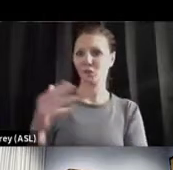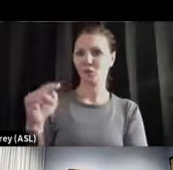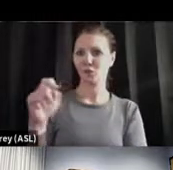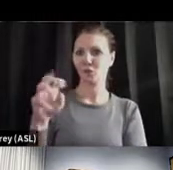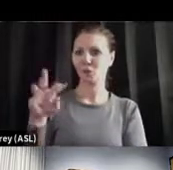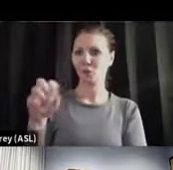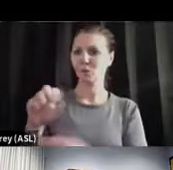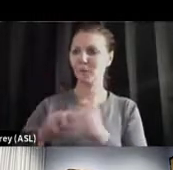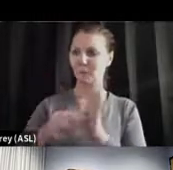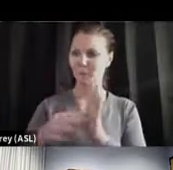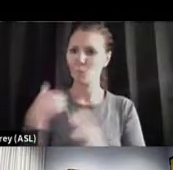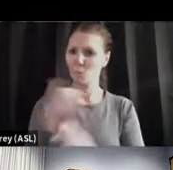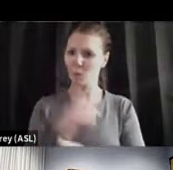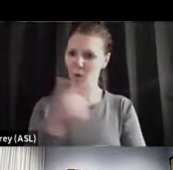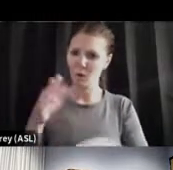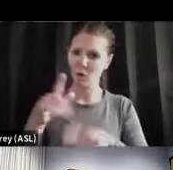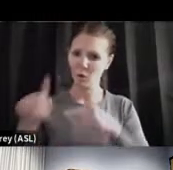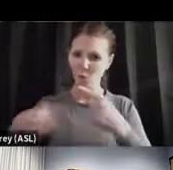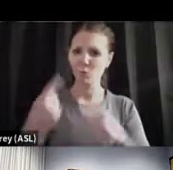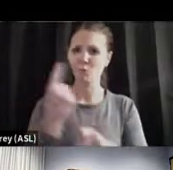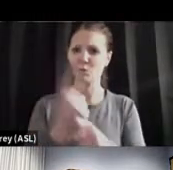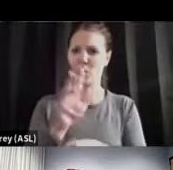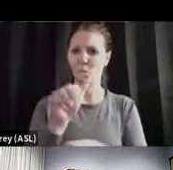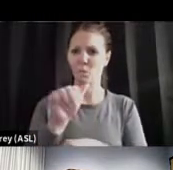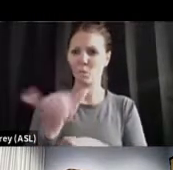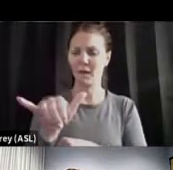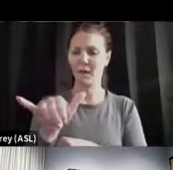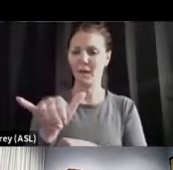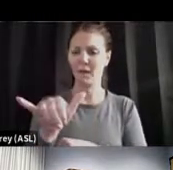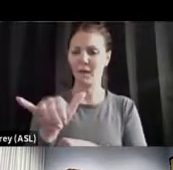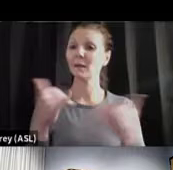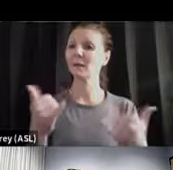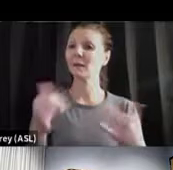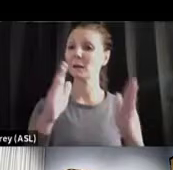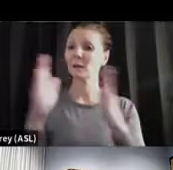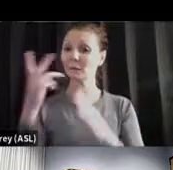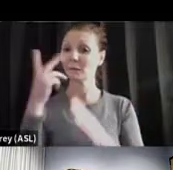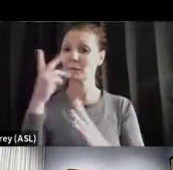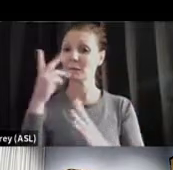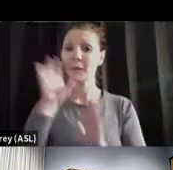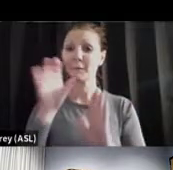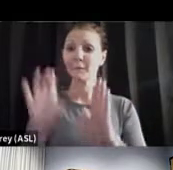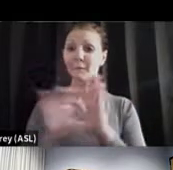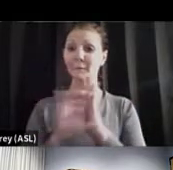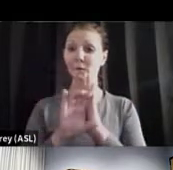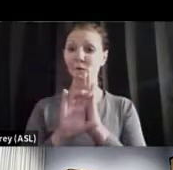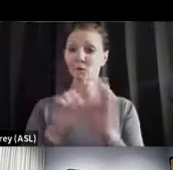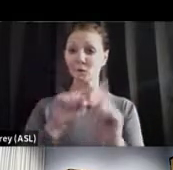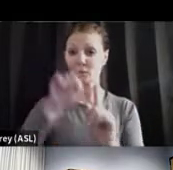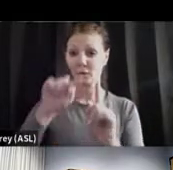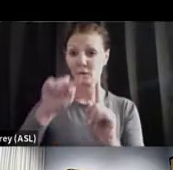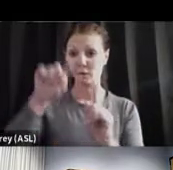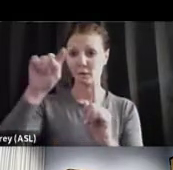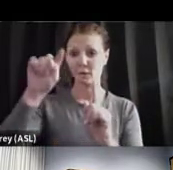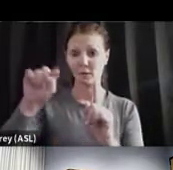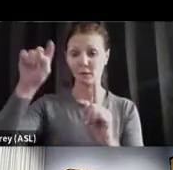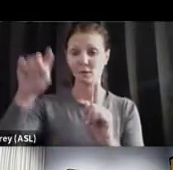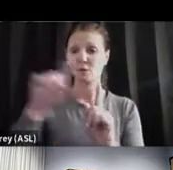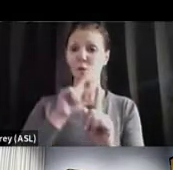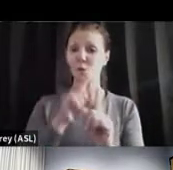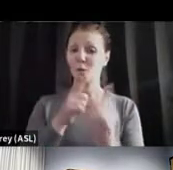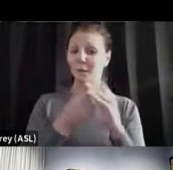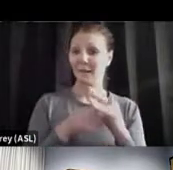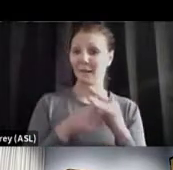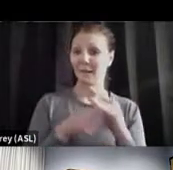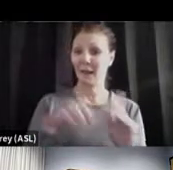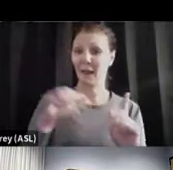can see the histogram on the right in the red. You can see in the beginning, that's the months of April of 2020, April, May,